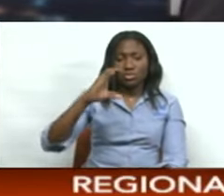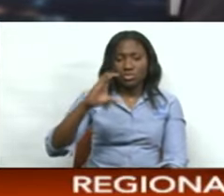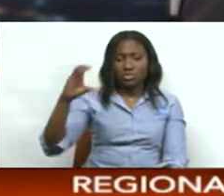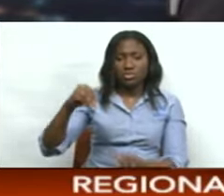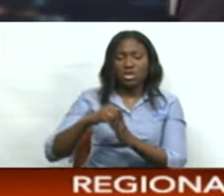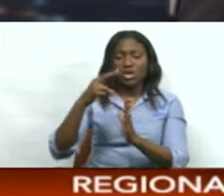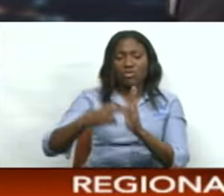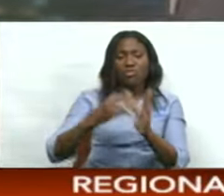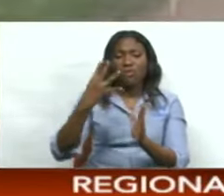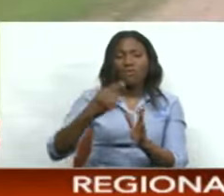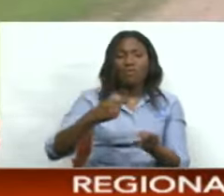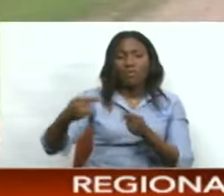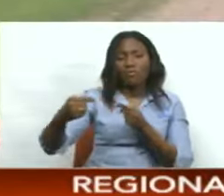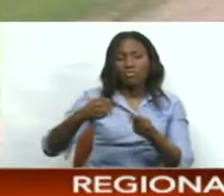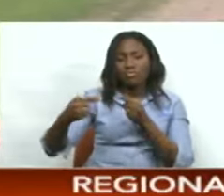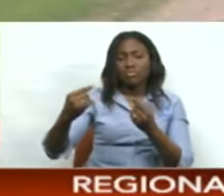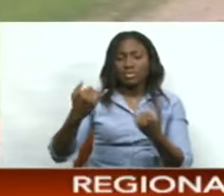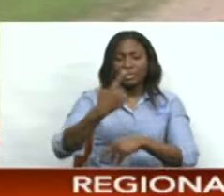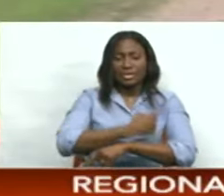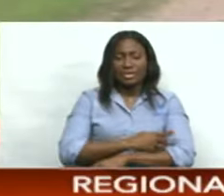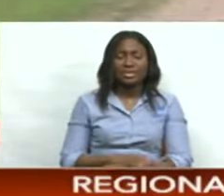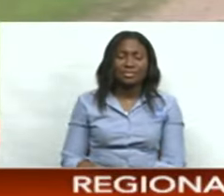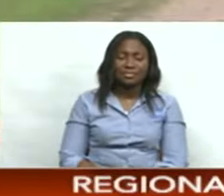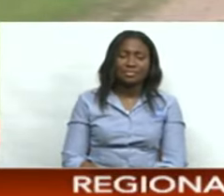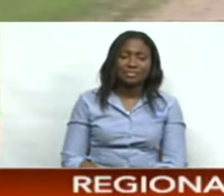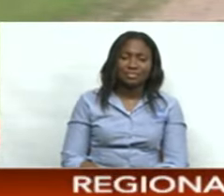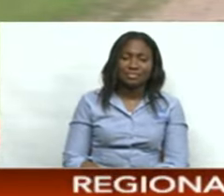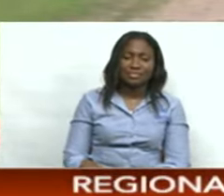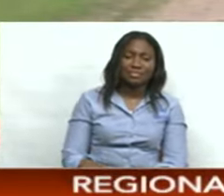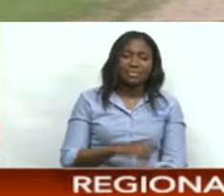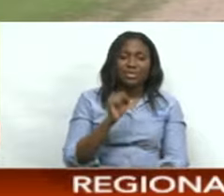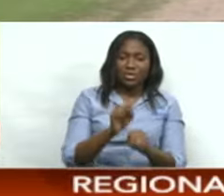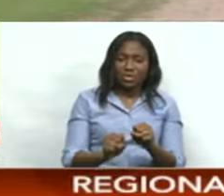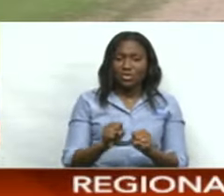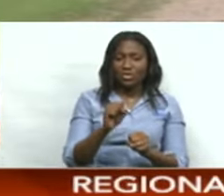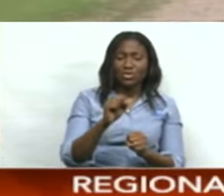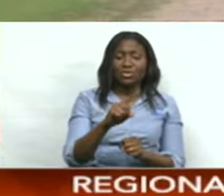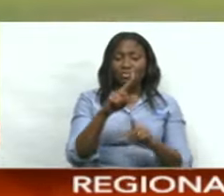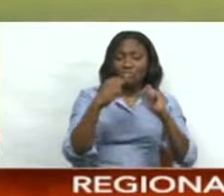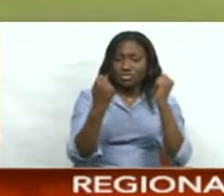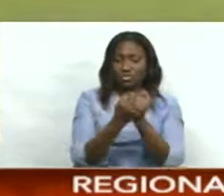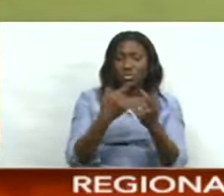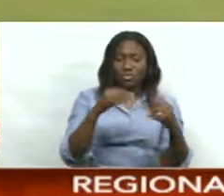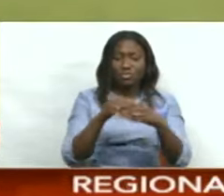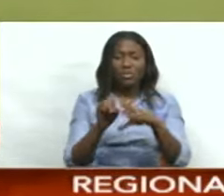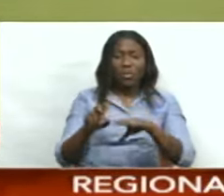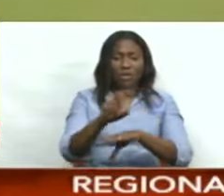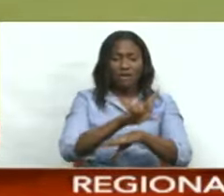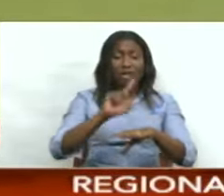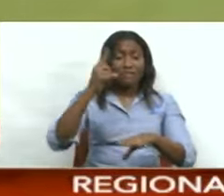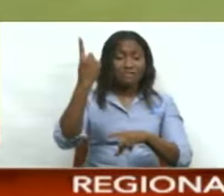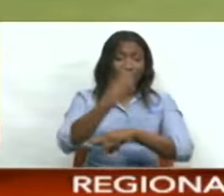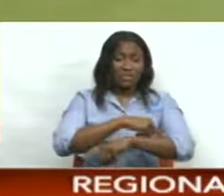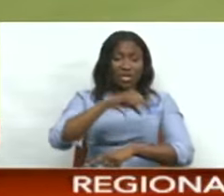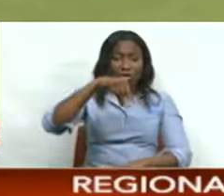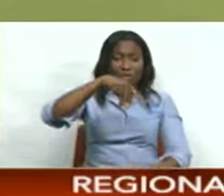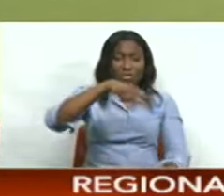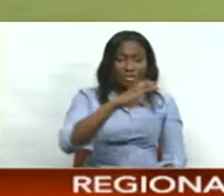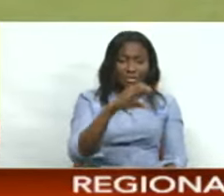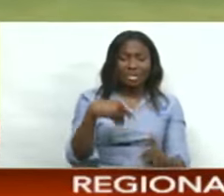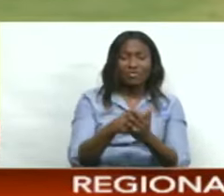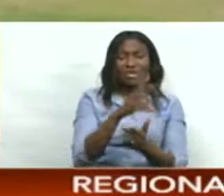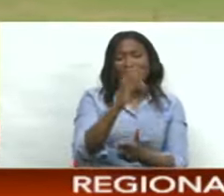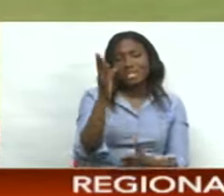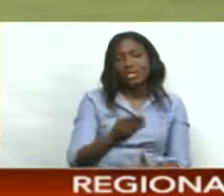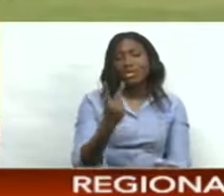the TTCB's Premiership One competition today. Hosting tabletopper's March and Patriots at the Oval on day one, Queen's Park was reduced to six for